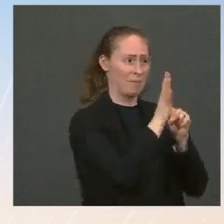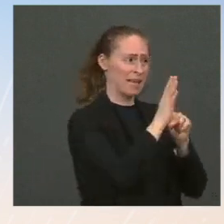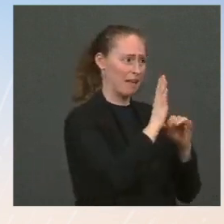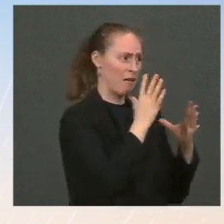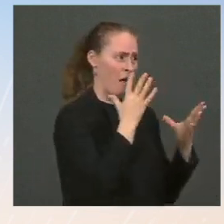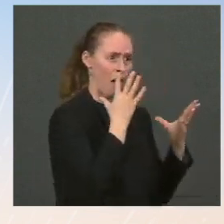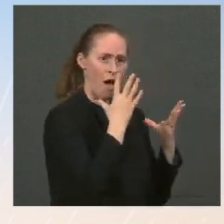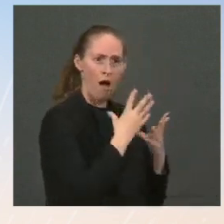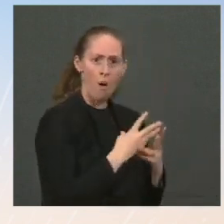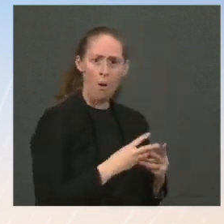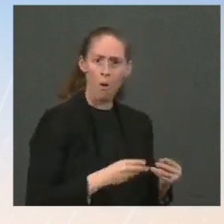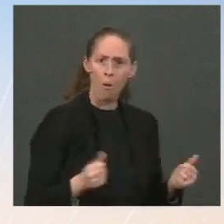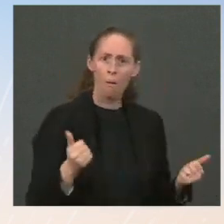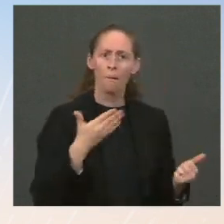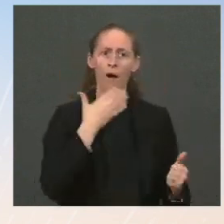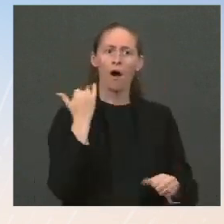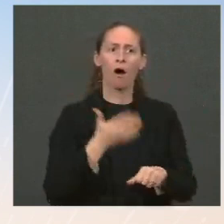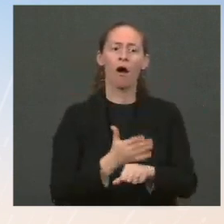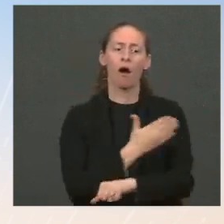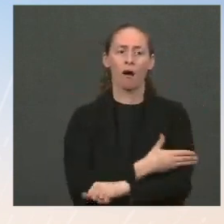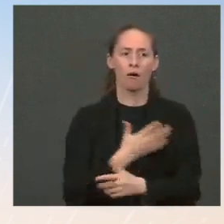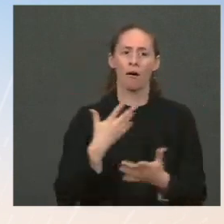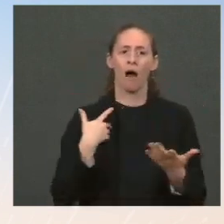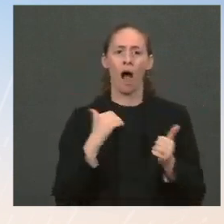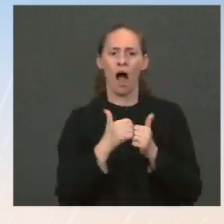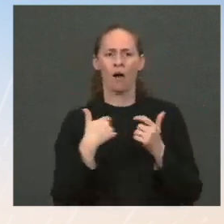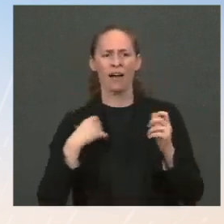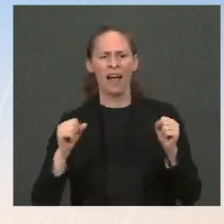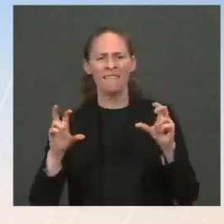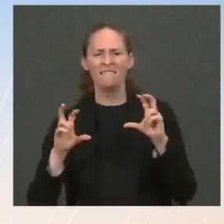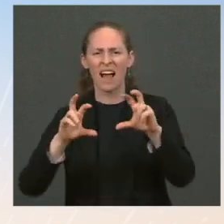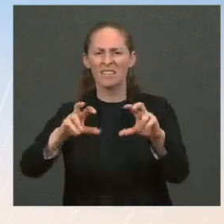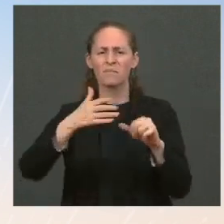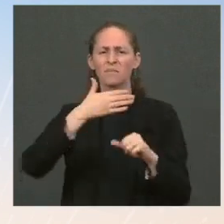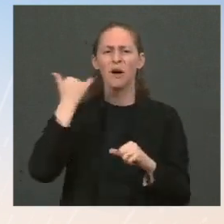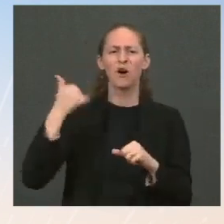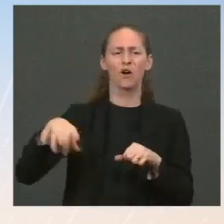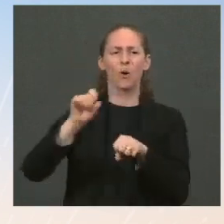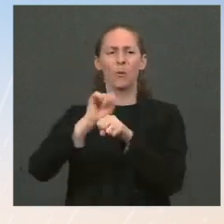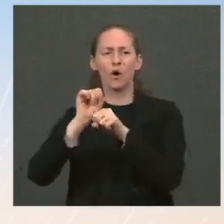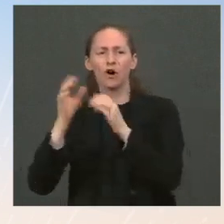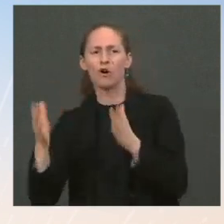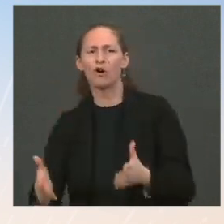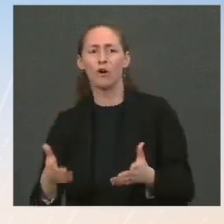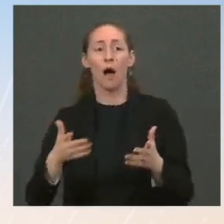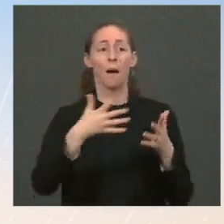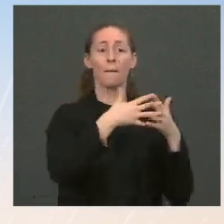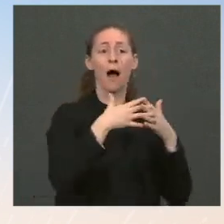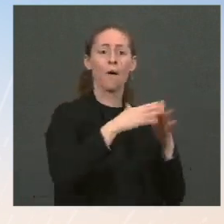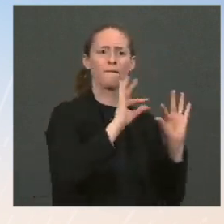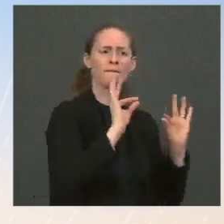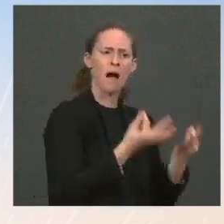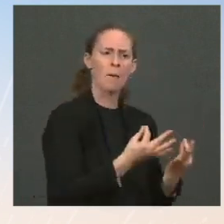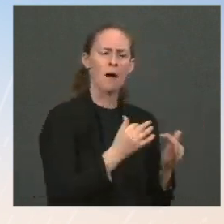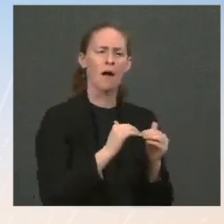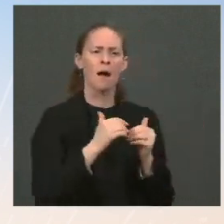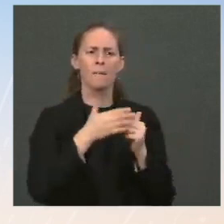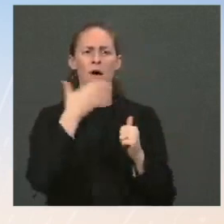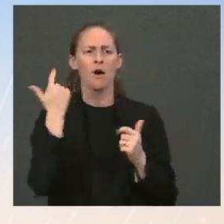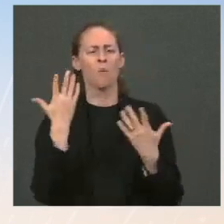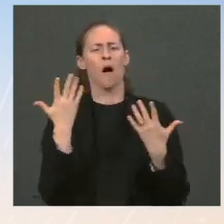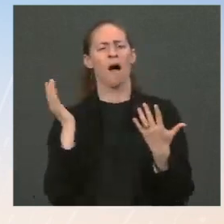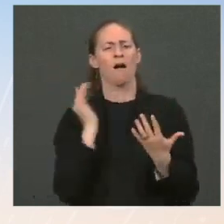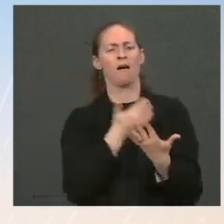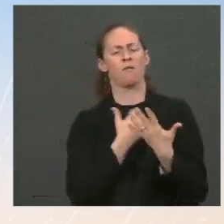workforce, how we invest in American families, how we think about what our priorities are in the United States. Is our priority